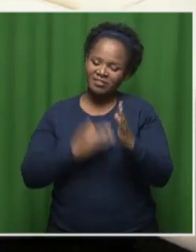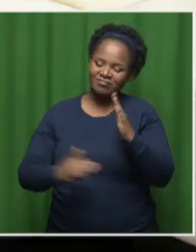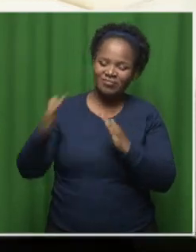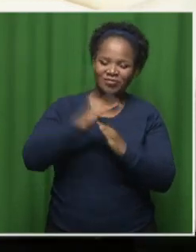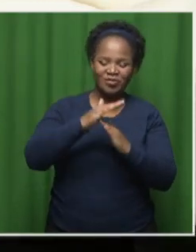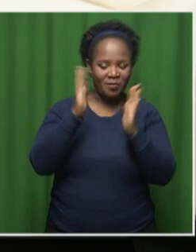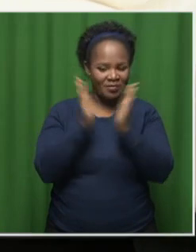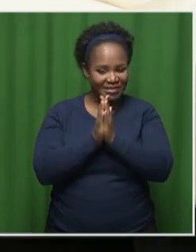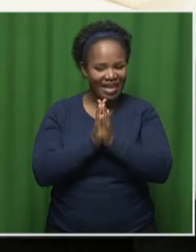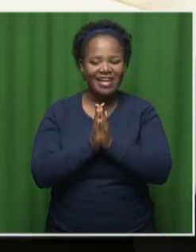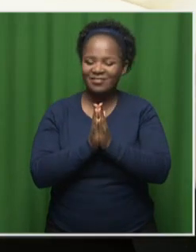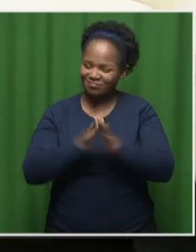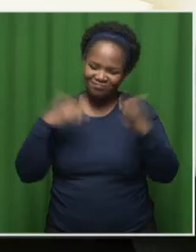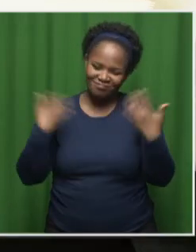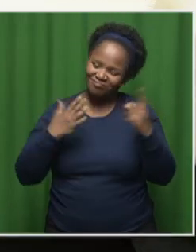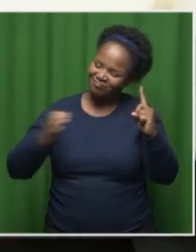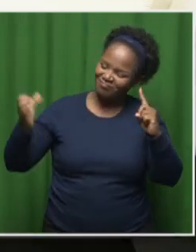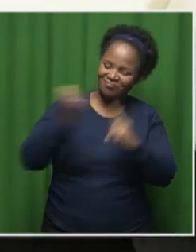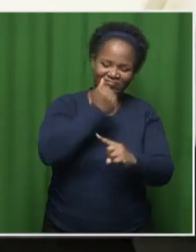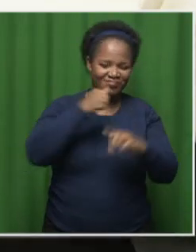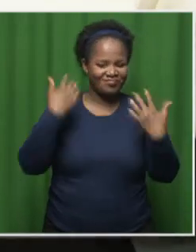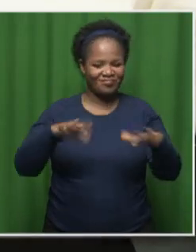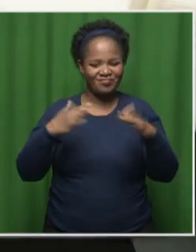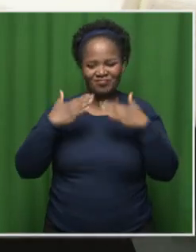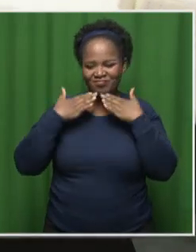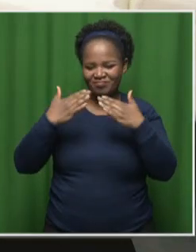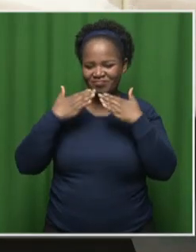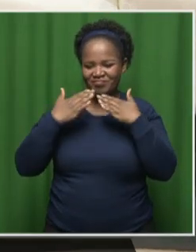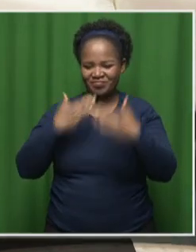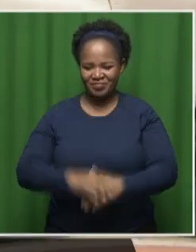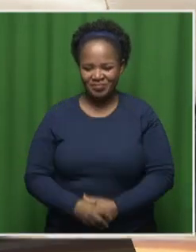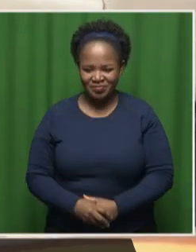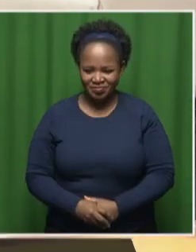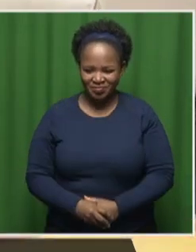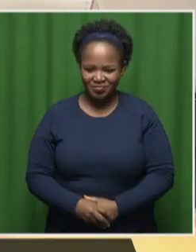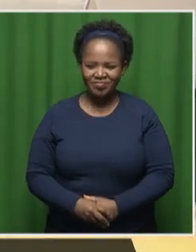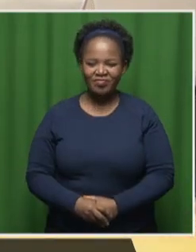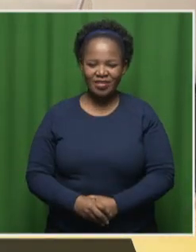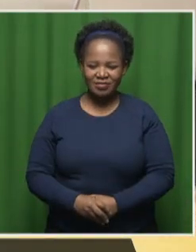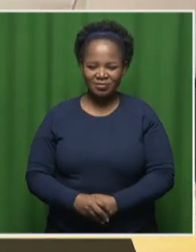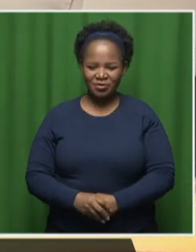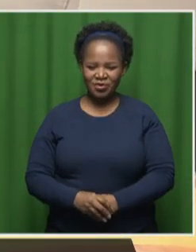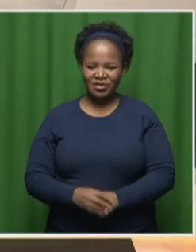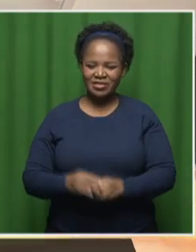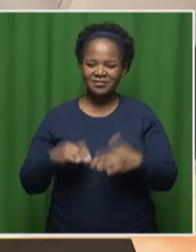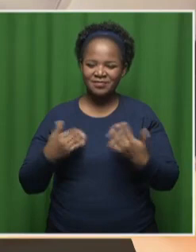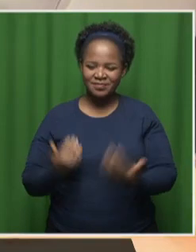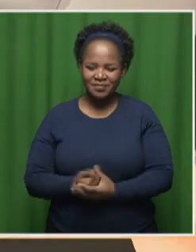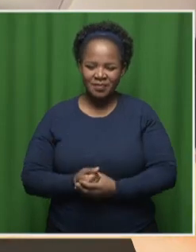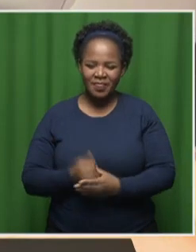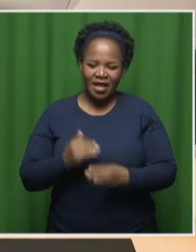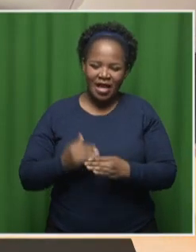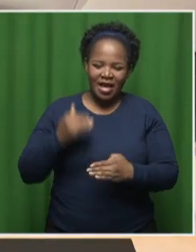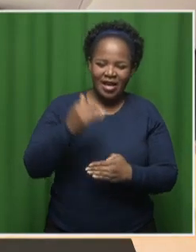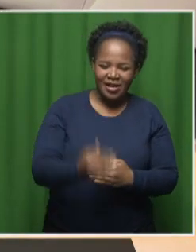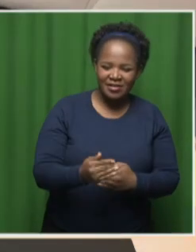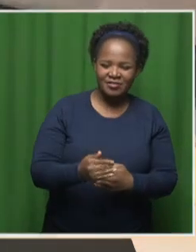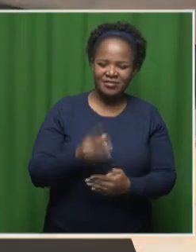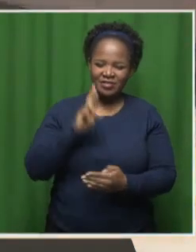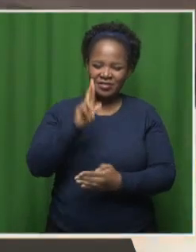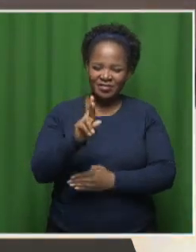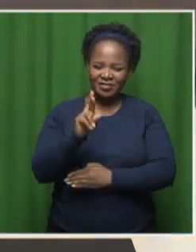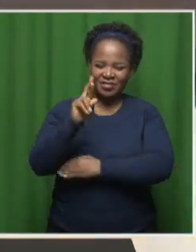own. Yeah. Yeah. I'm curious about the next RIPO rate. What would you do? What would be your decision? Well, so